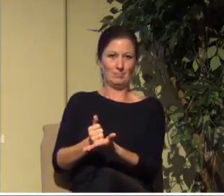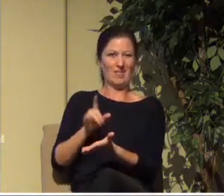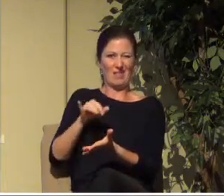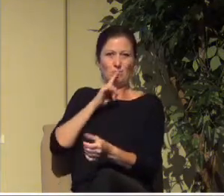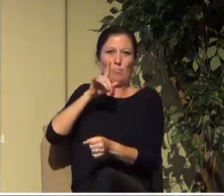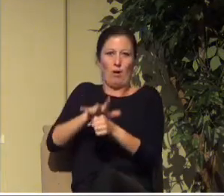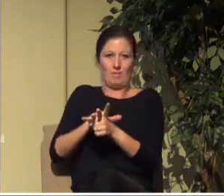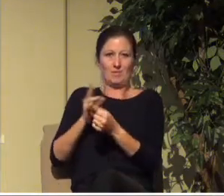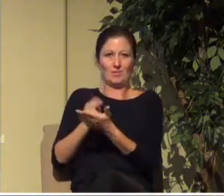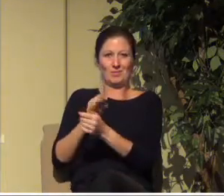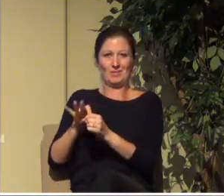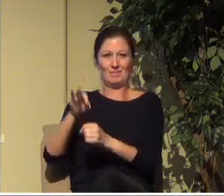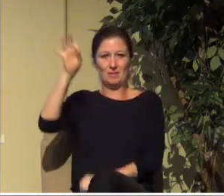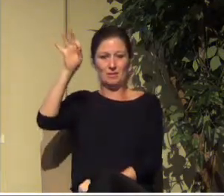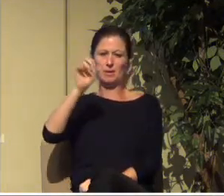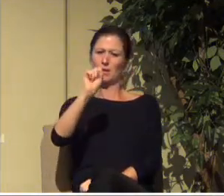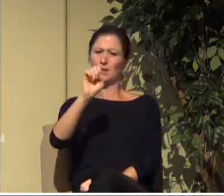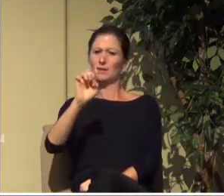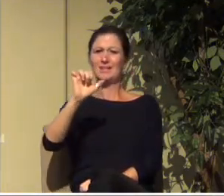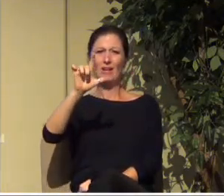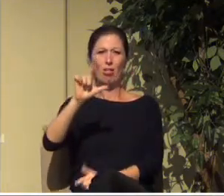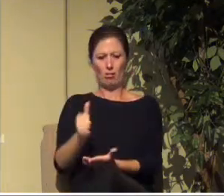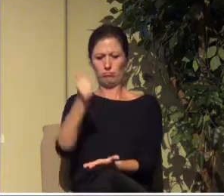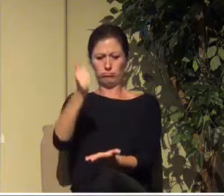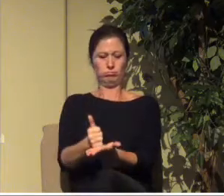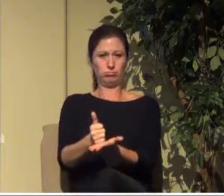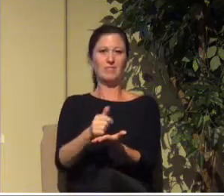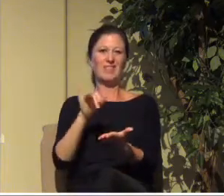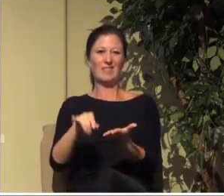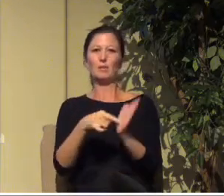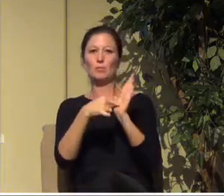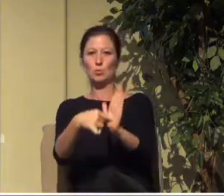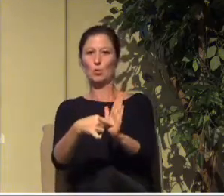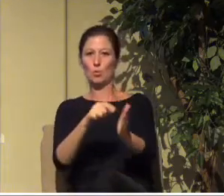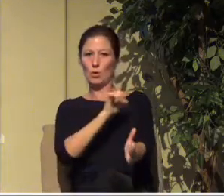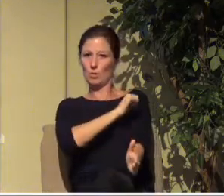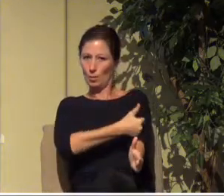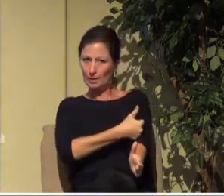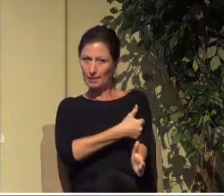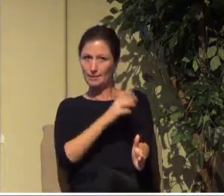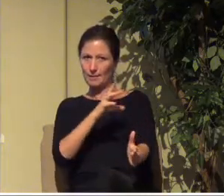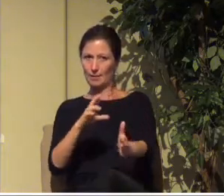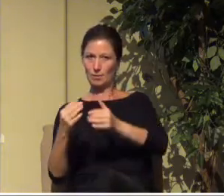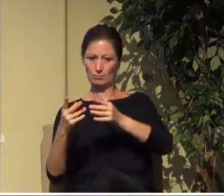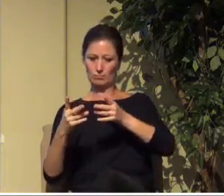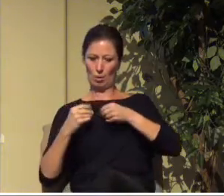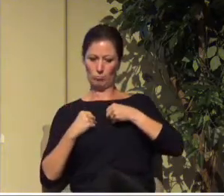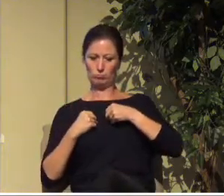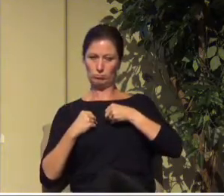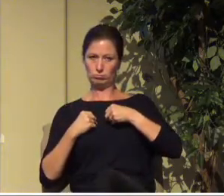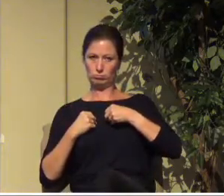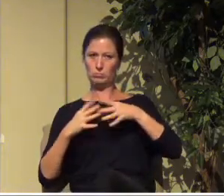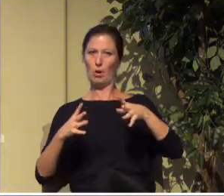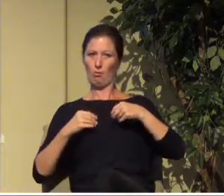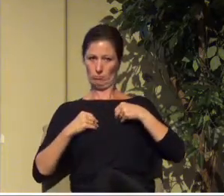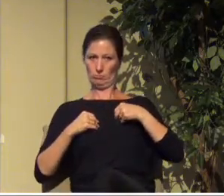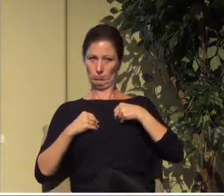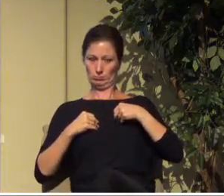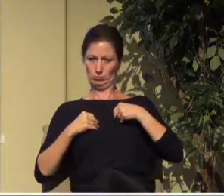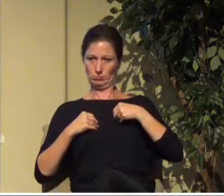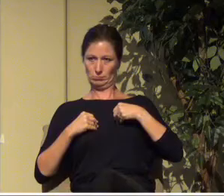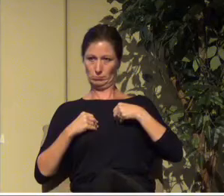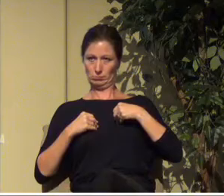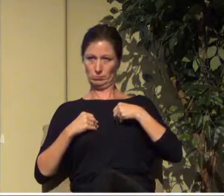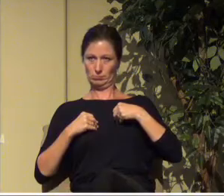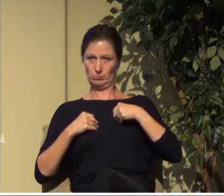Seals in that day conveyed authenticity and ownership The Holy Spirit the presence of the Holy